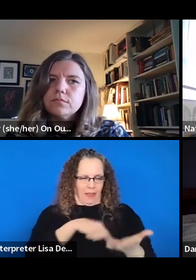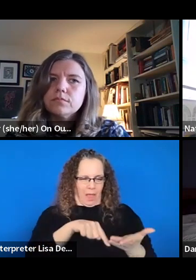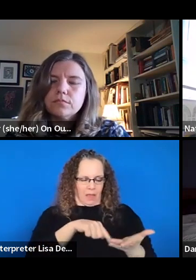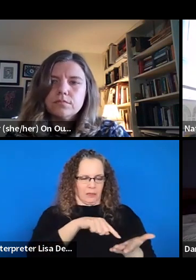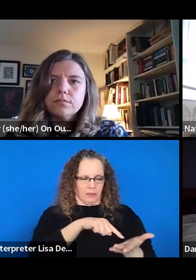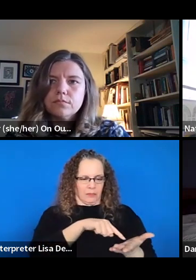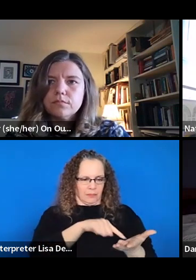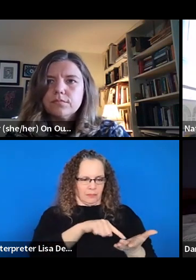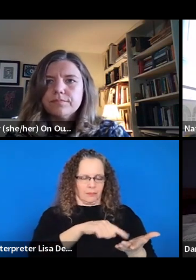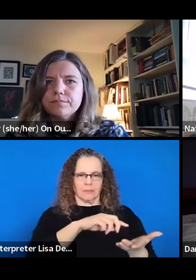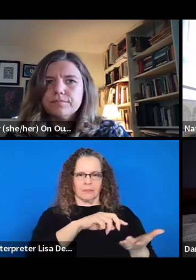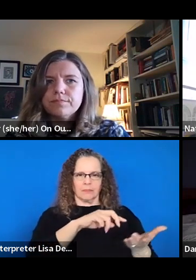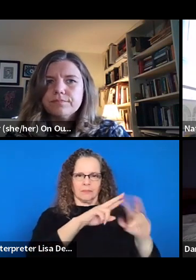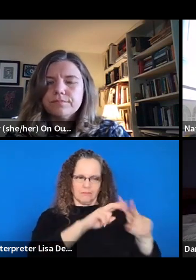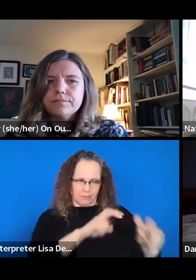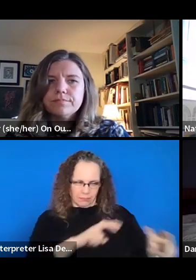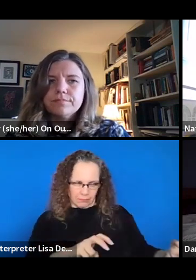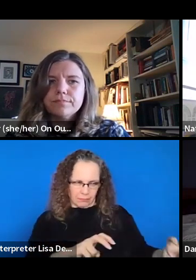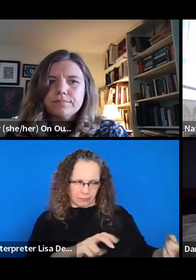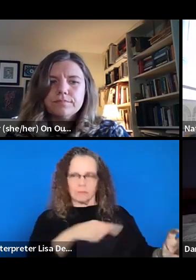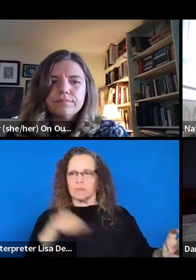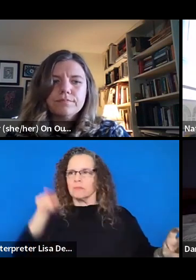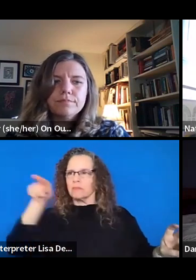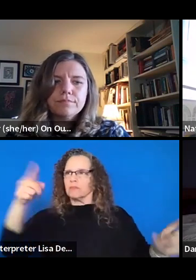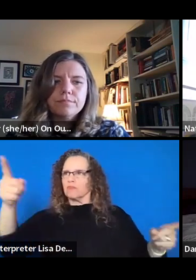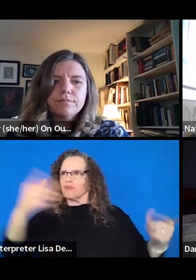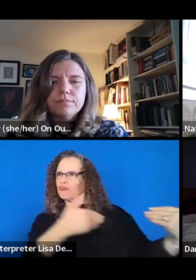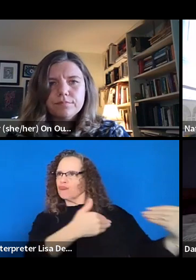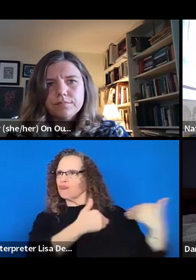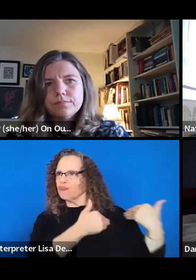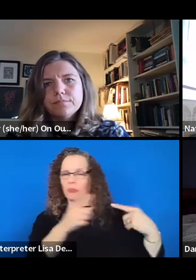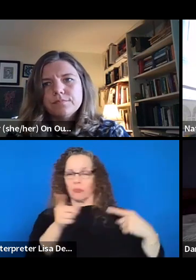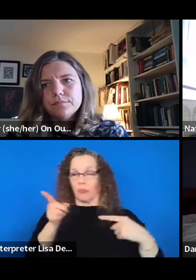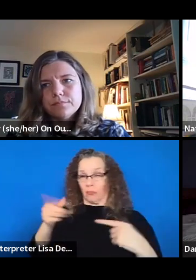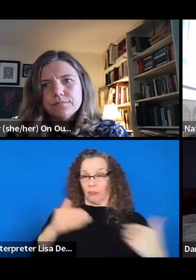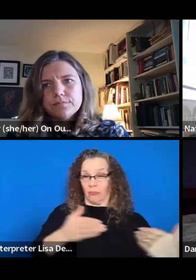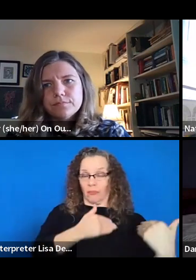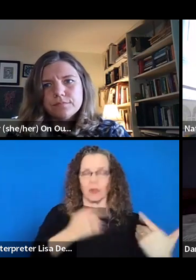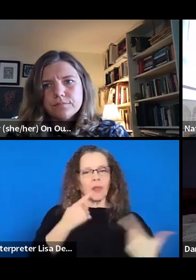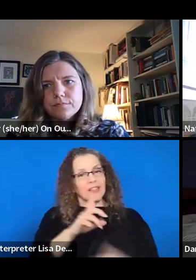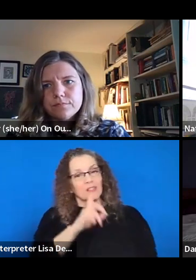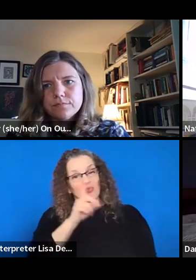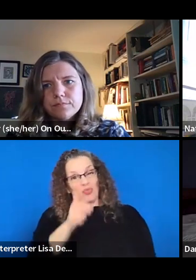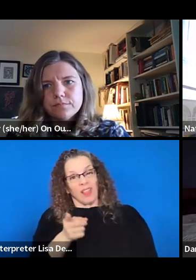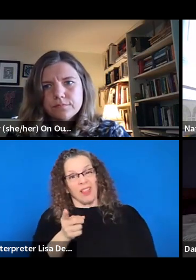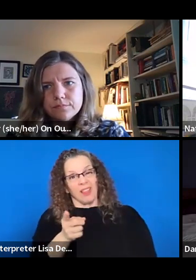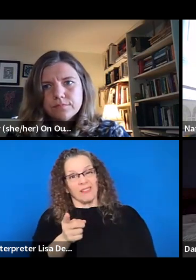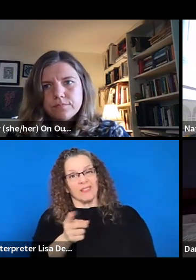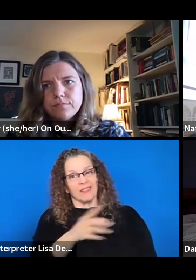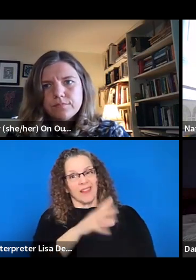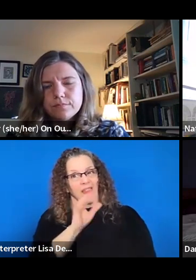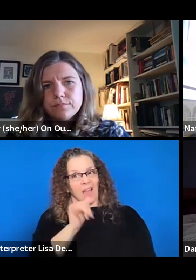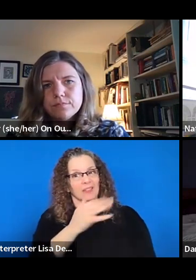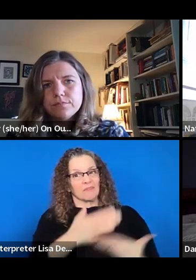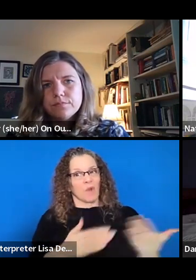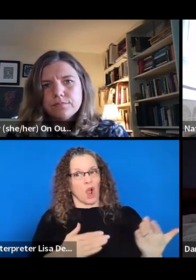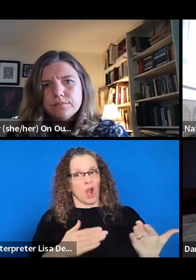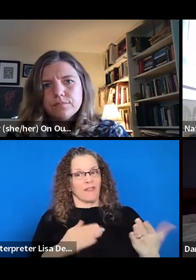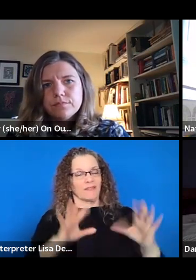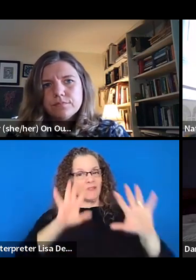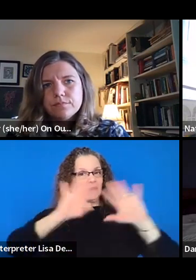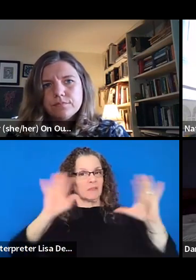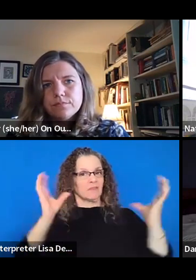to that type of accountability as well, because that does, that, you know, that's, that's a real thing, right? Like that, that does also factor in. Um,